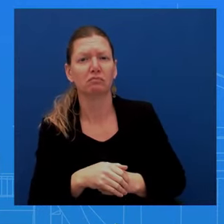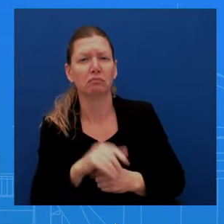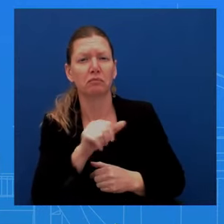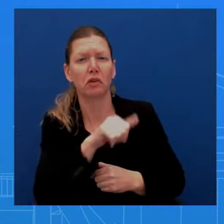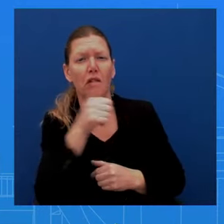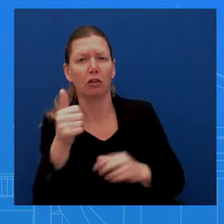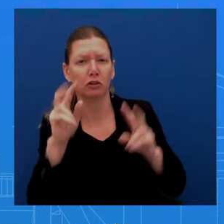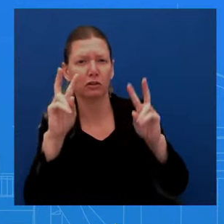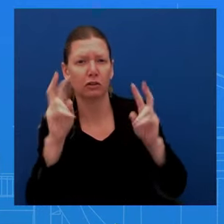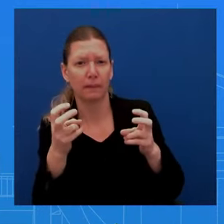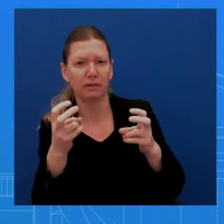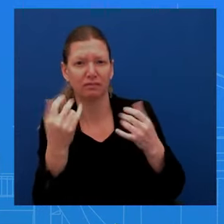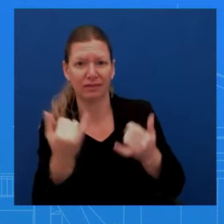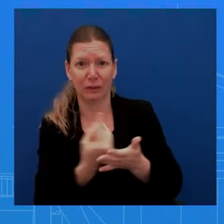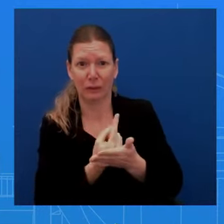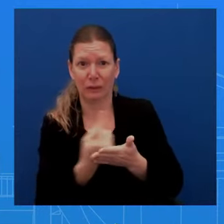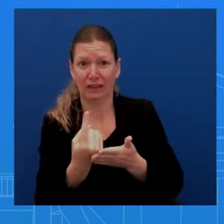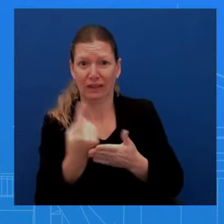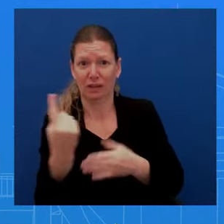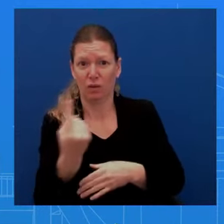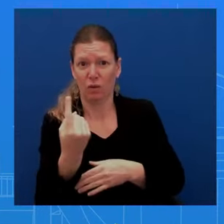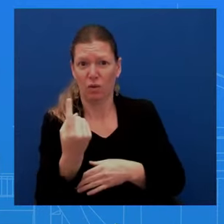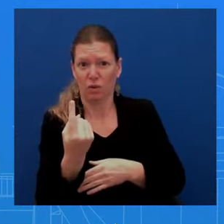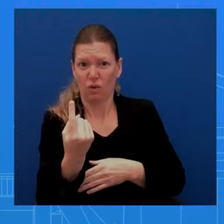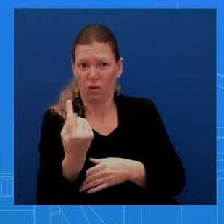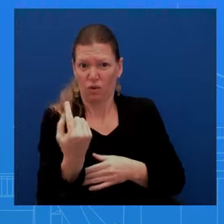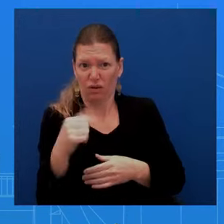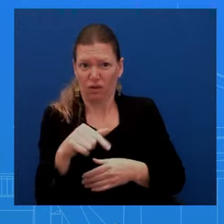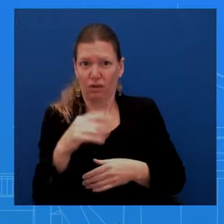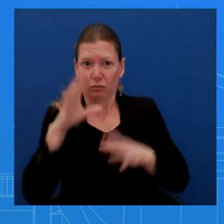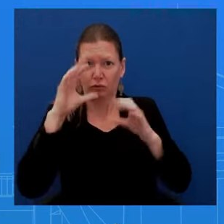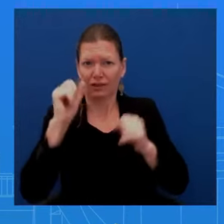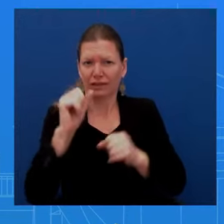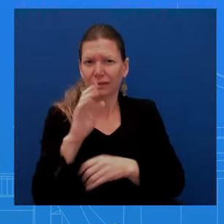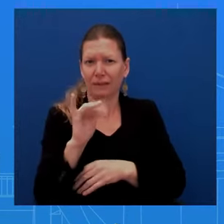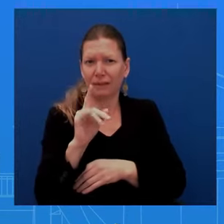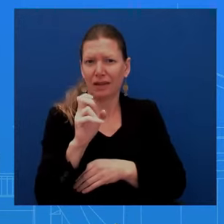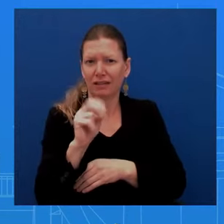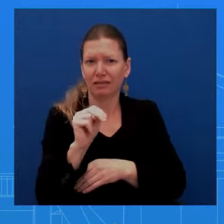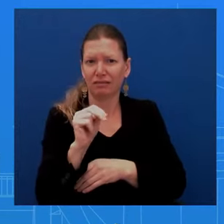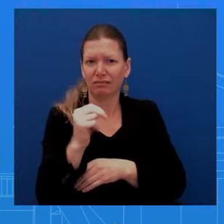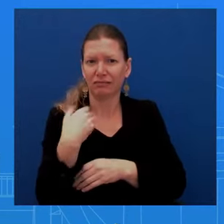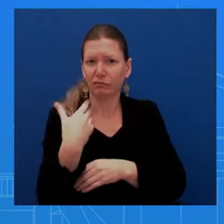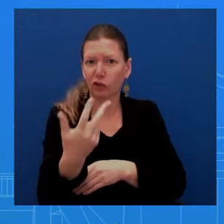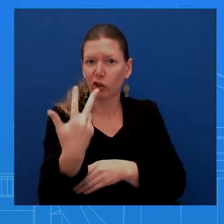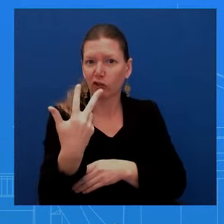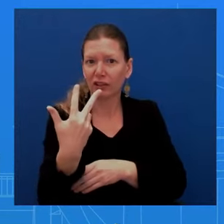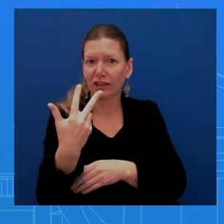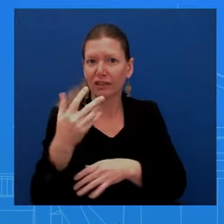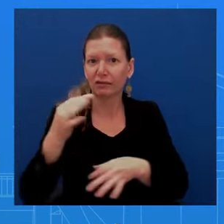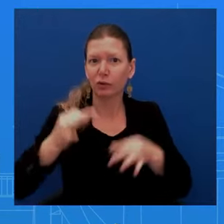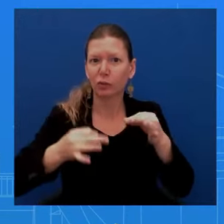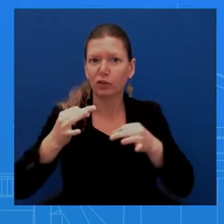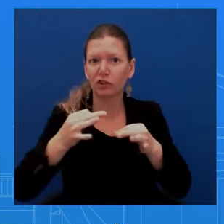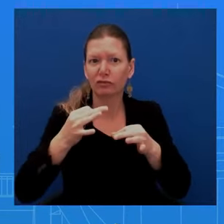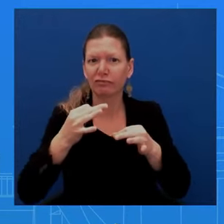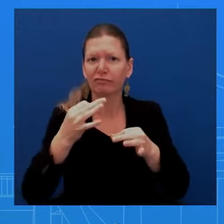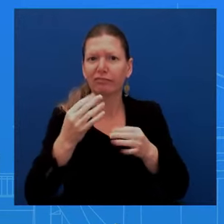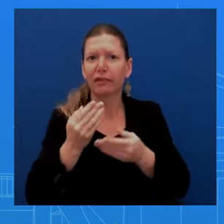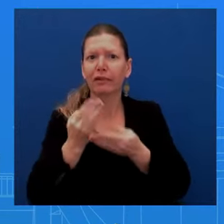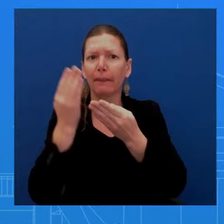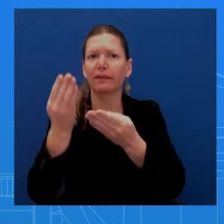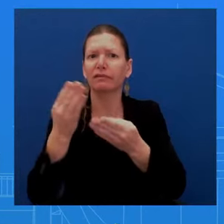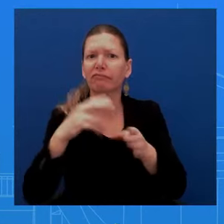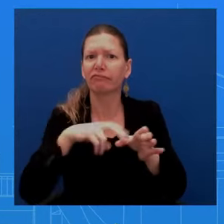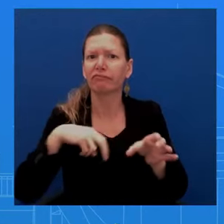from consideration. So can you discuss what's happening with that? Is it, are there vetting issues on the White House end? There didn't seem to be blue slip